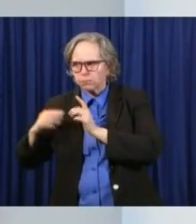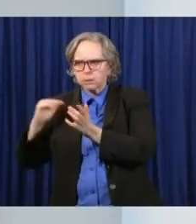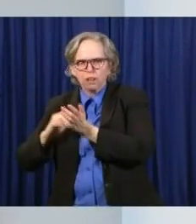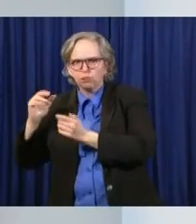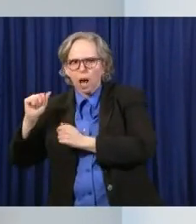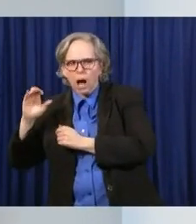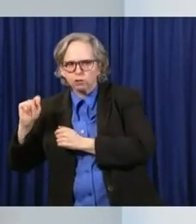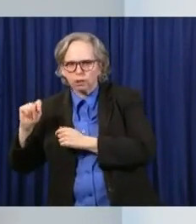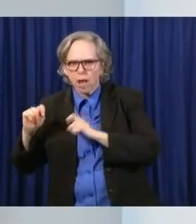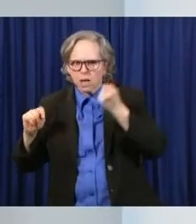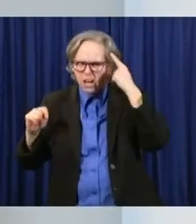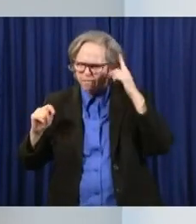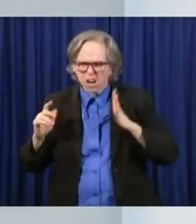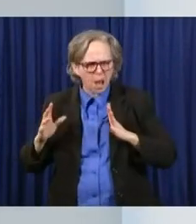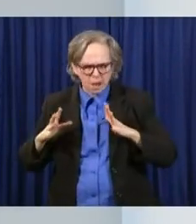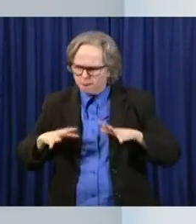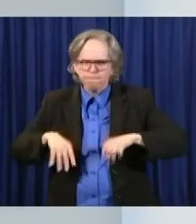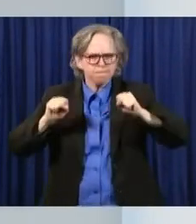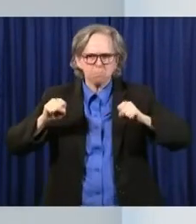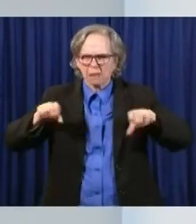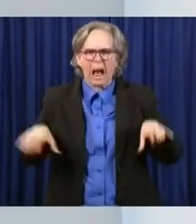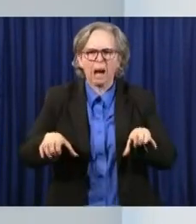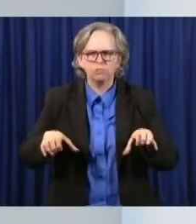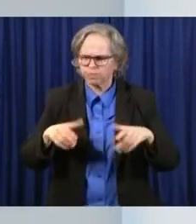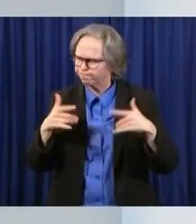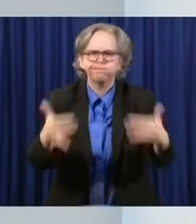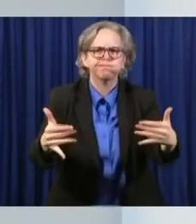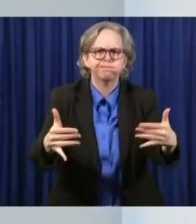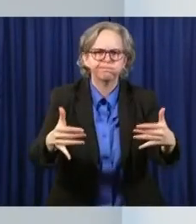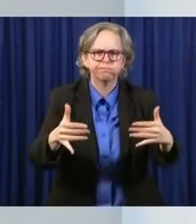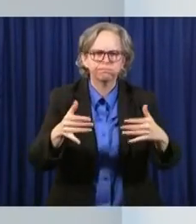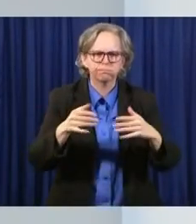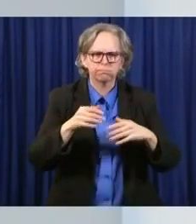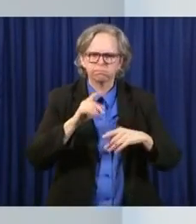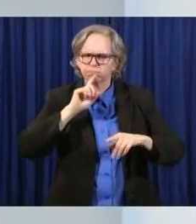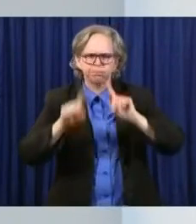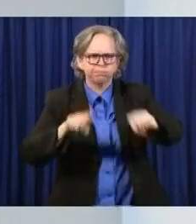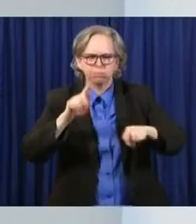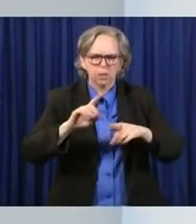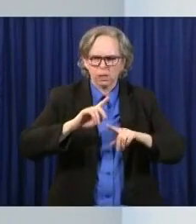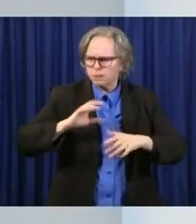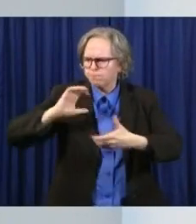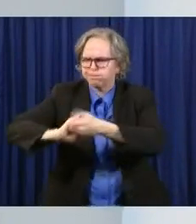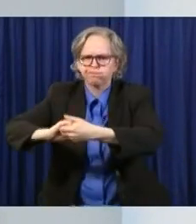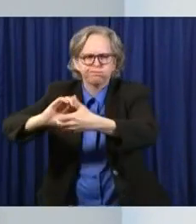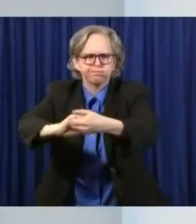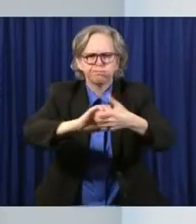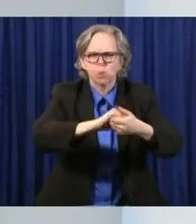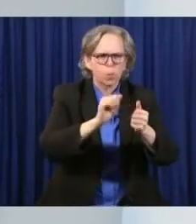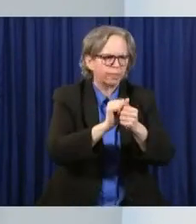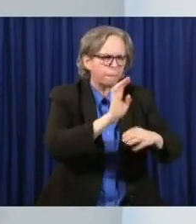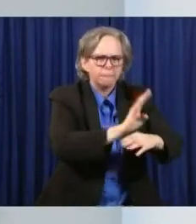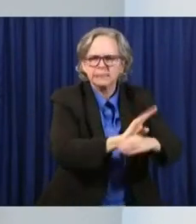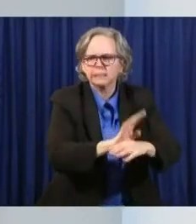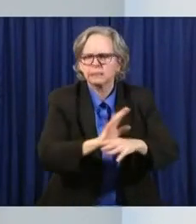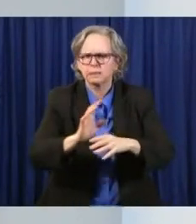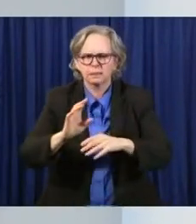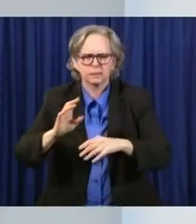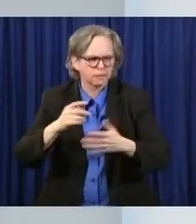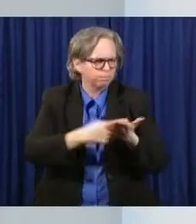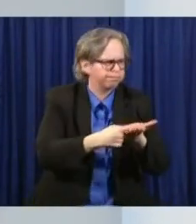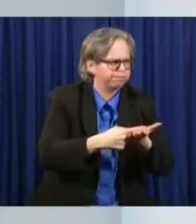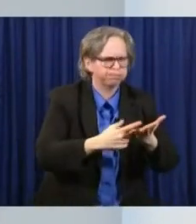that the governor undertook, because of the partnerships that we have with business that is talking about how we can